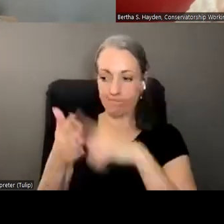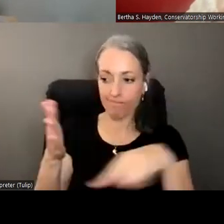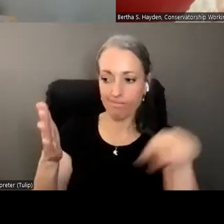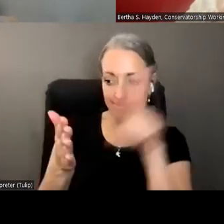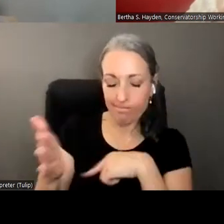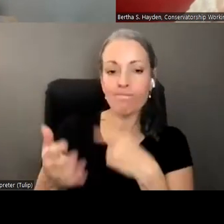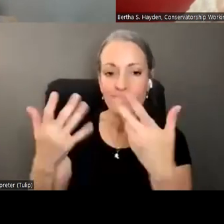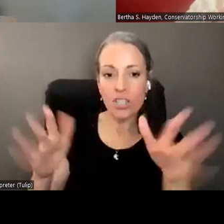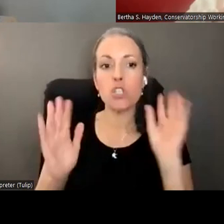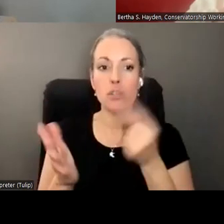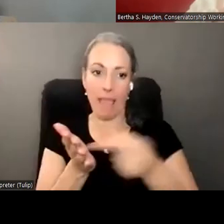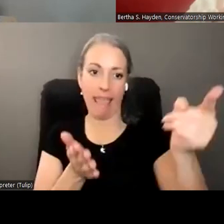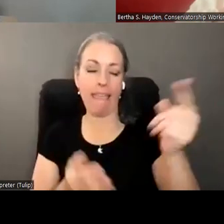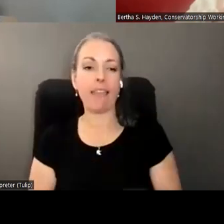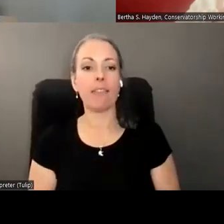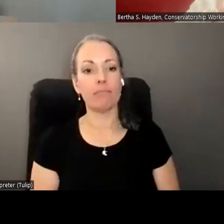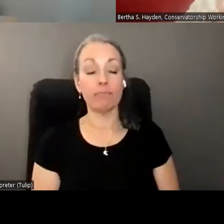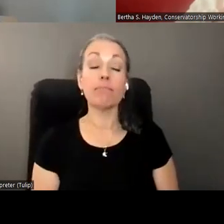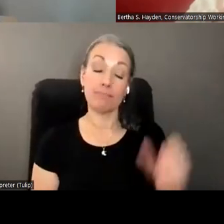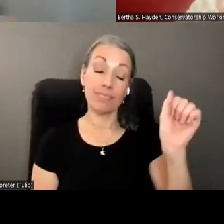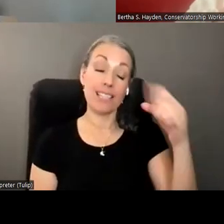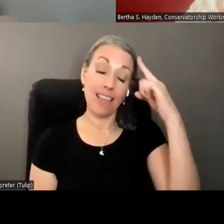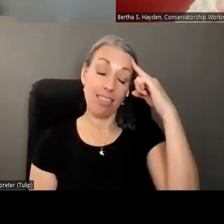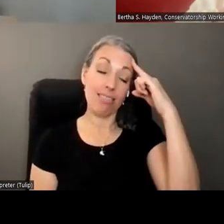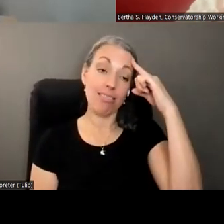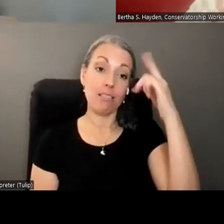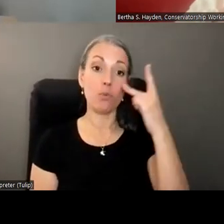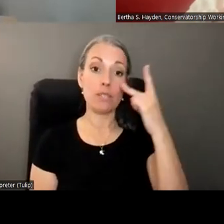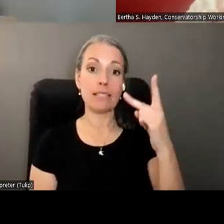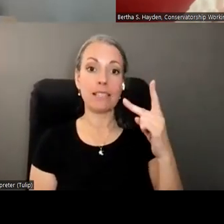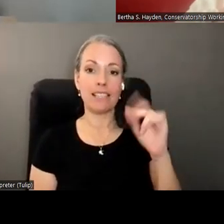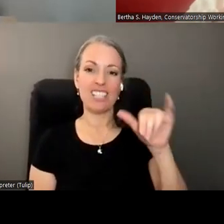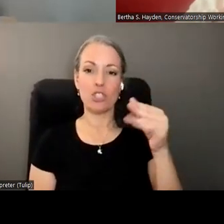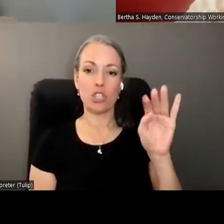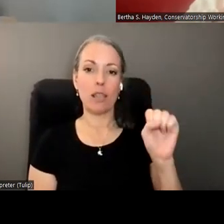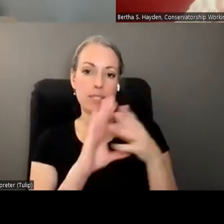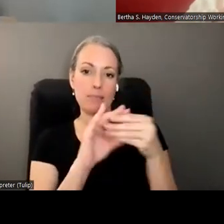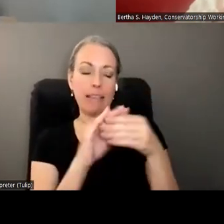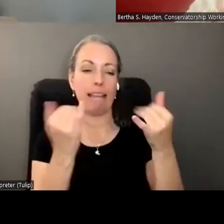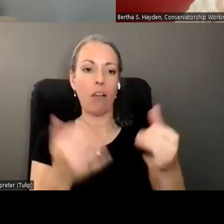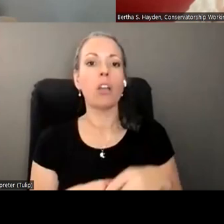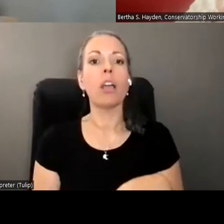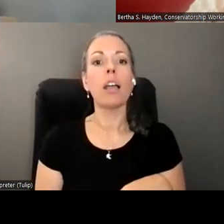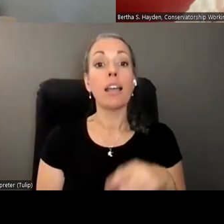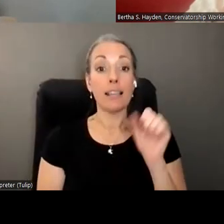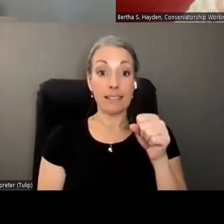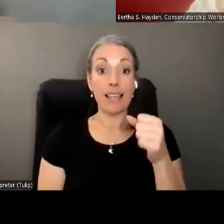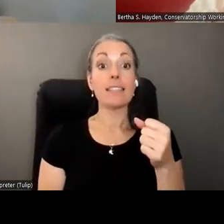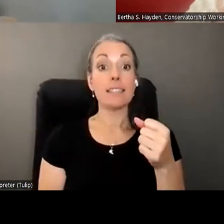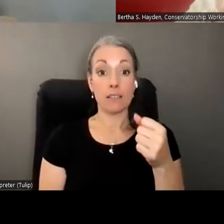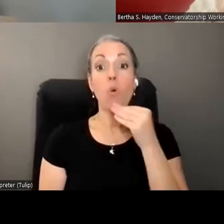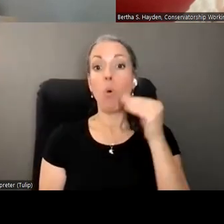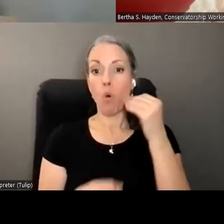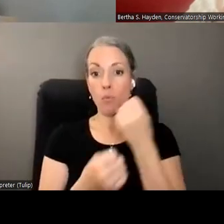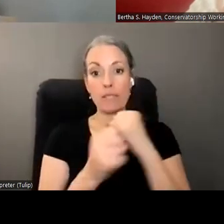Yeah absolutely I mean I think as we've seen thank you Vivian for mentioning at home safe is absolutely a potential tool here